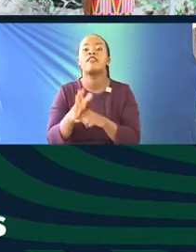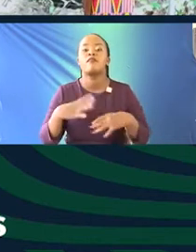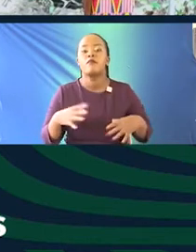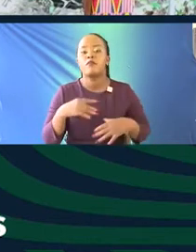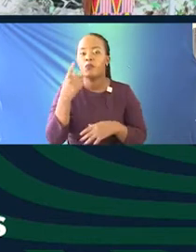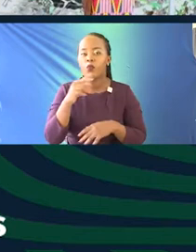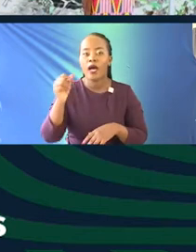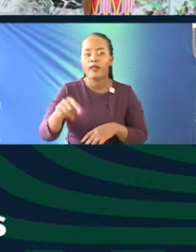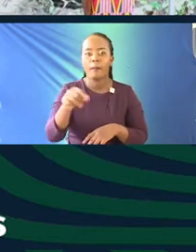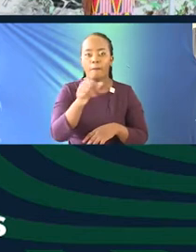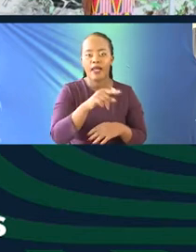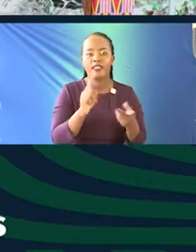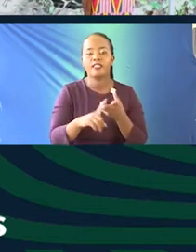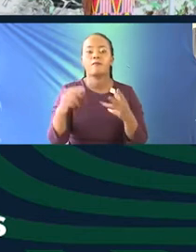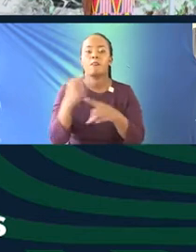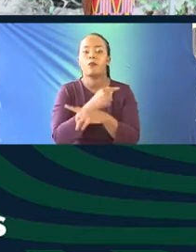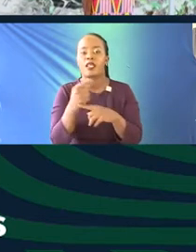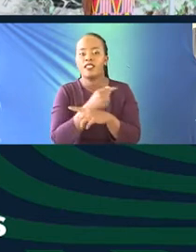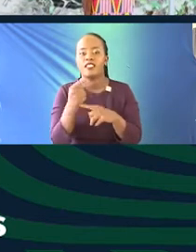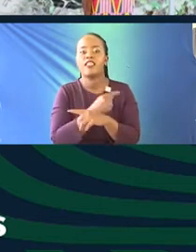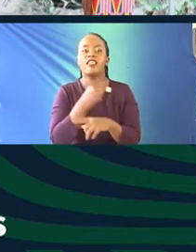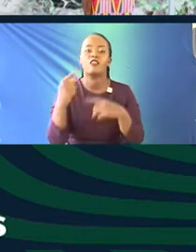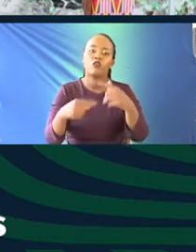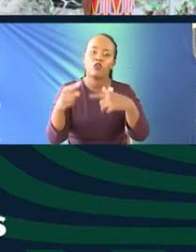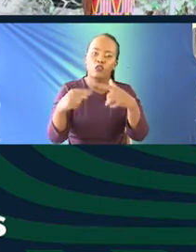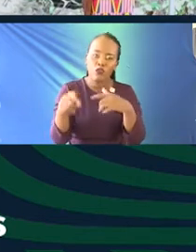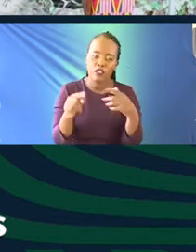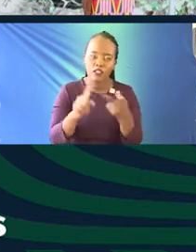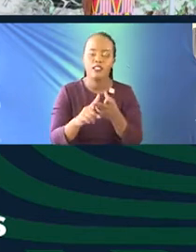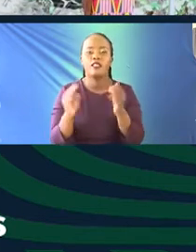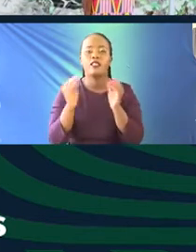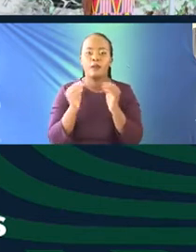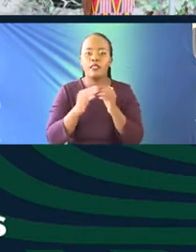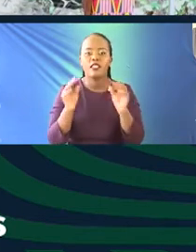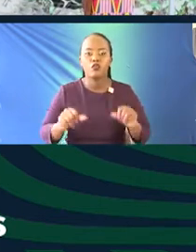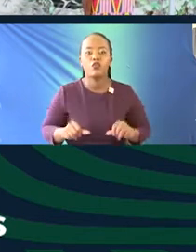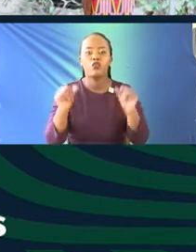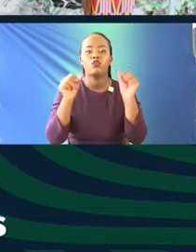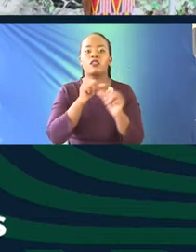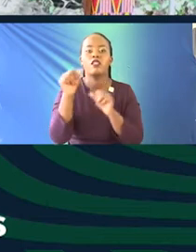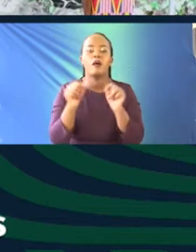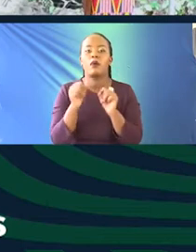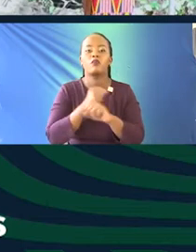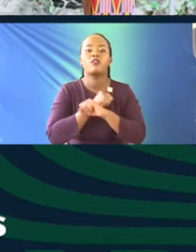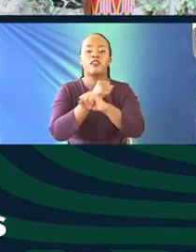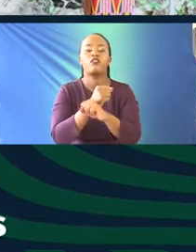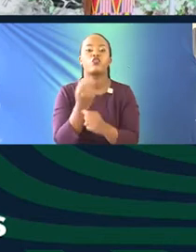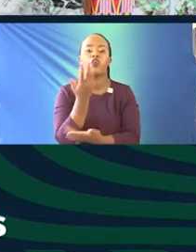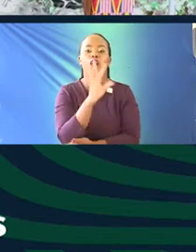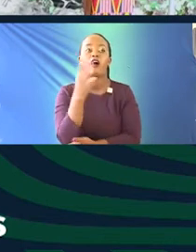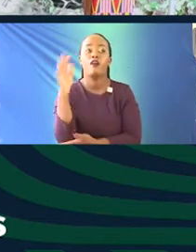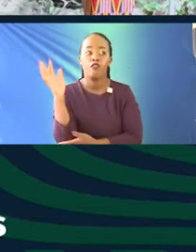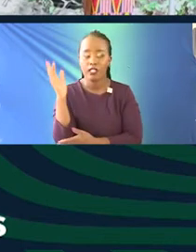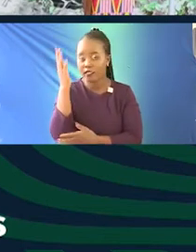planting. We have training going on. And we have general meetings just to talk about preservation of the forest. Because now, we